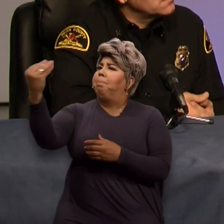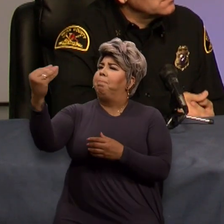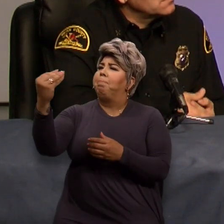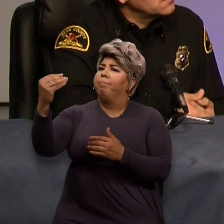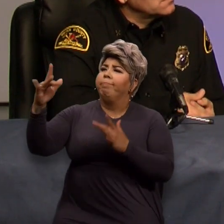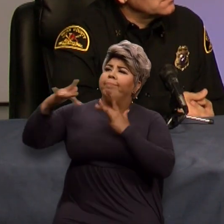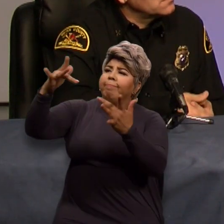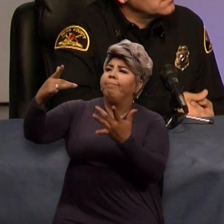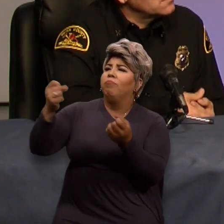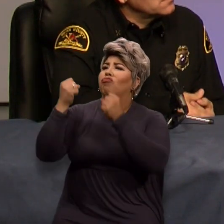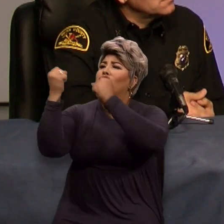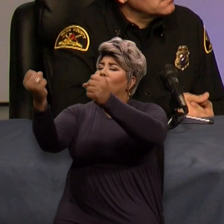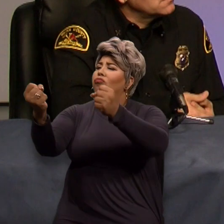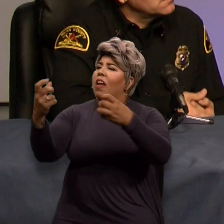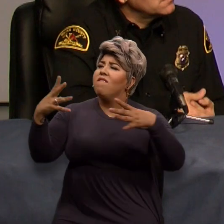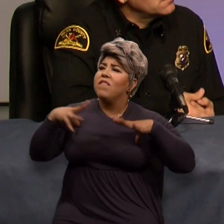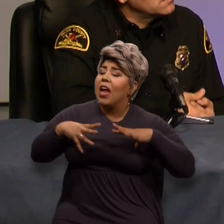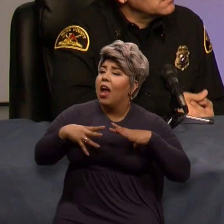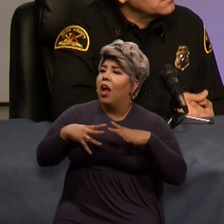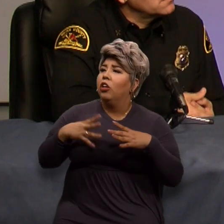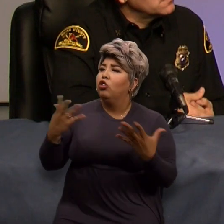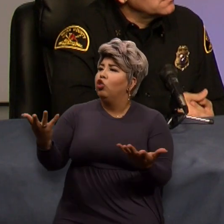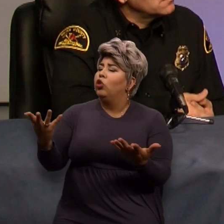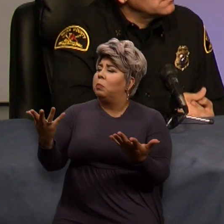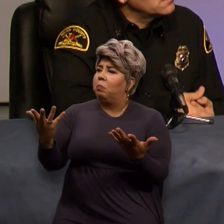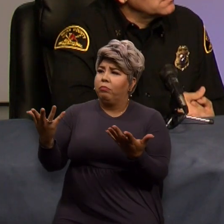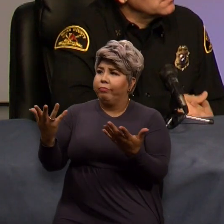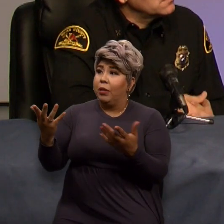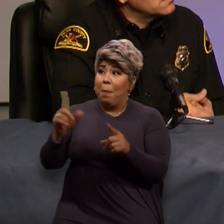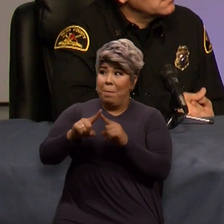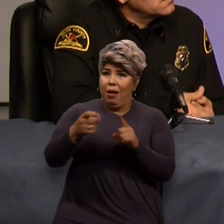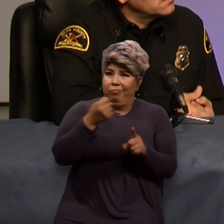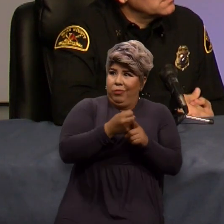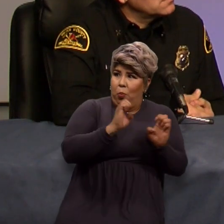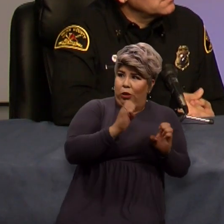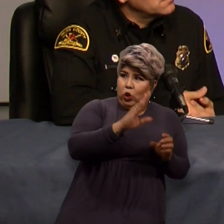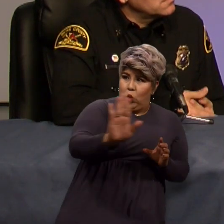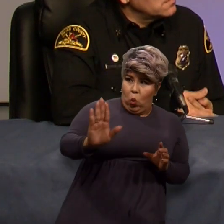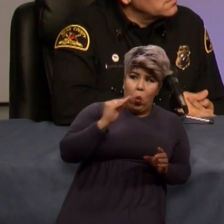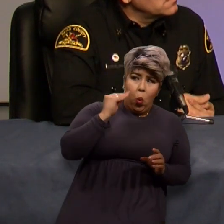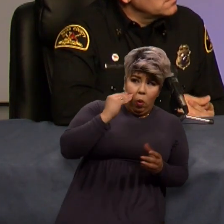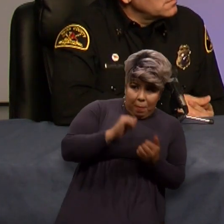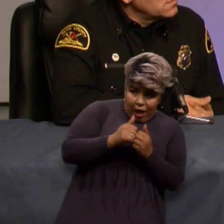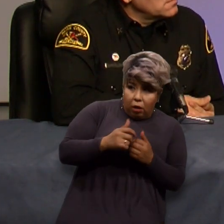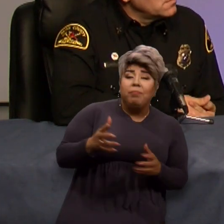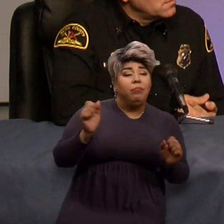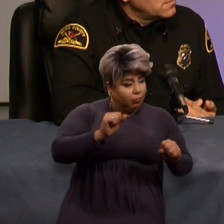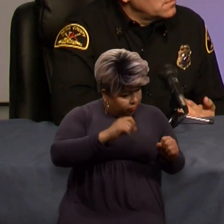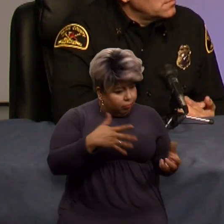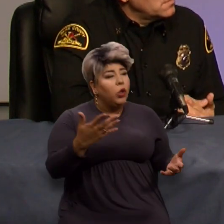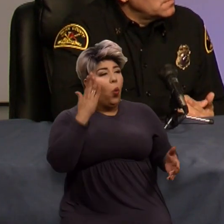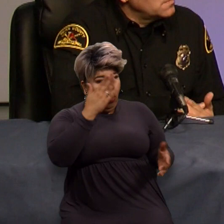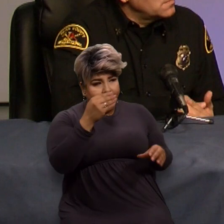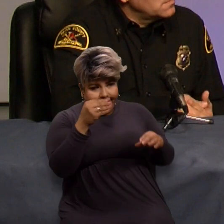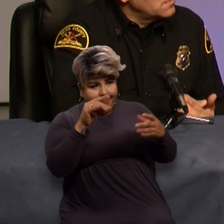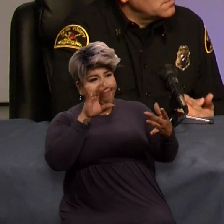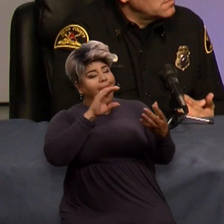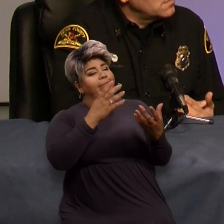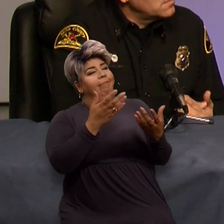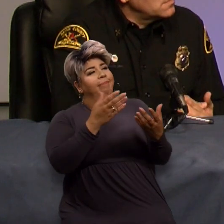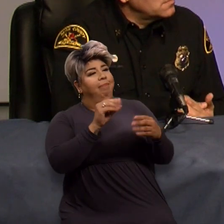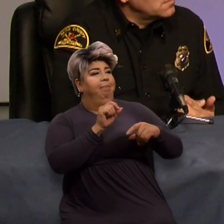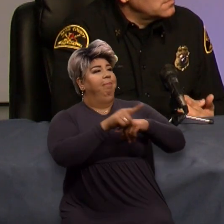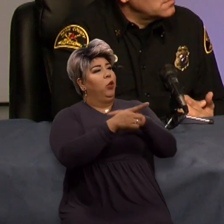on vacation somewhere and there was an emergency at home. Would you still get notified through that app? You still get notified through the app and the difference with the app is that